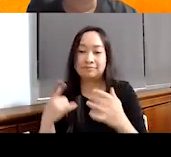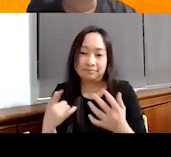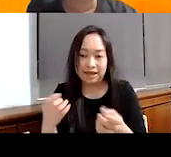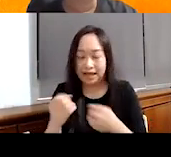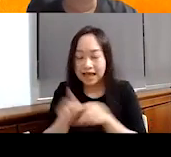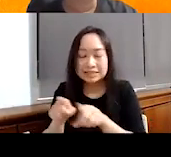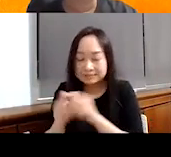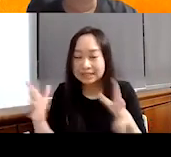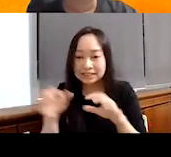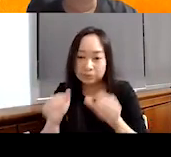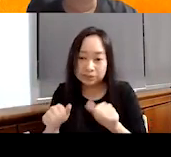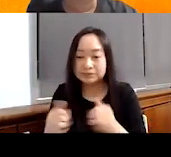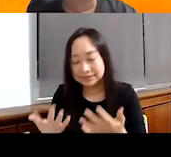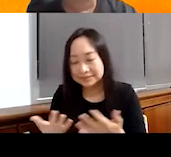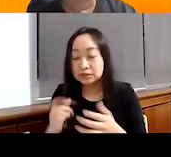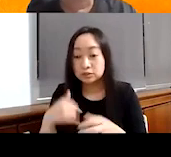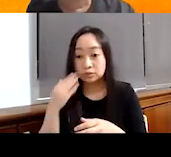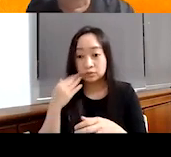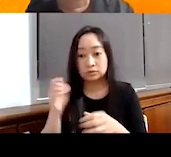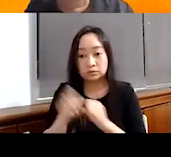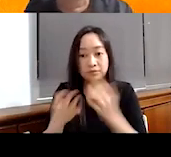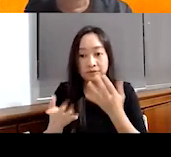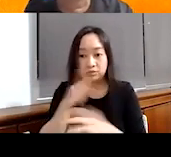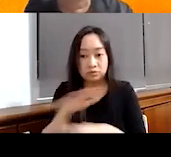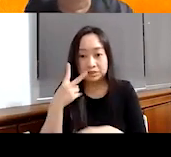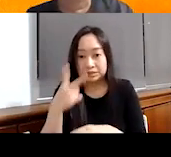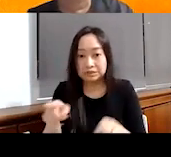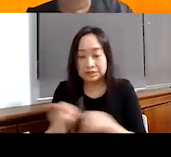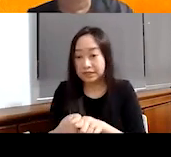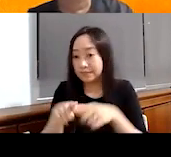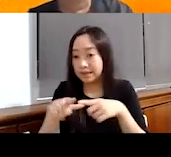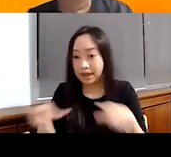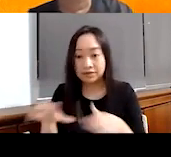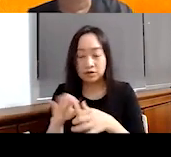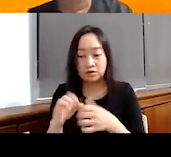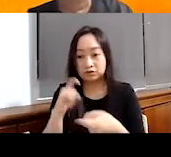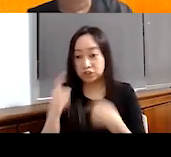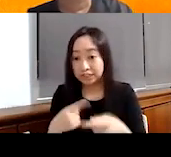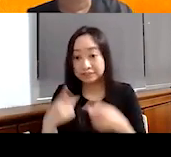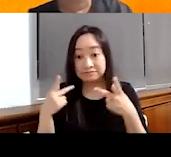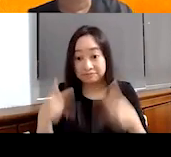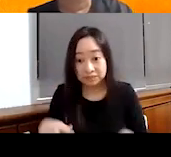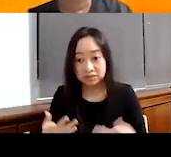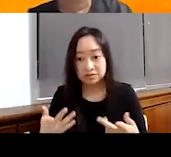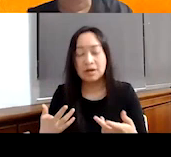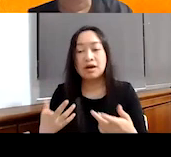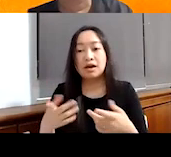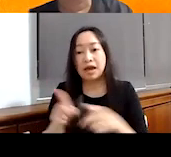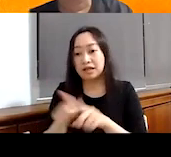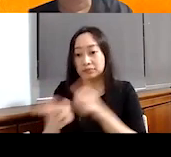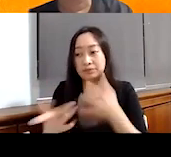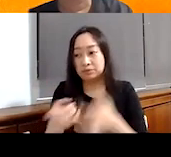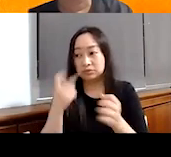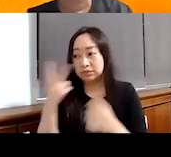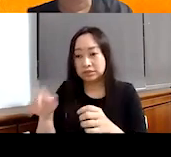possible. And so, you know, you might not see the same level of change, um, physically that you might see in